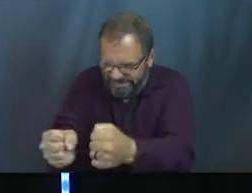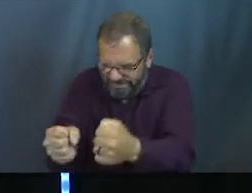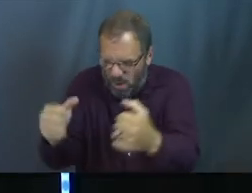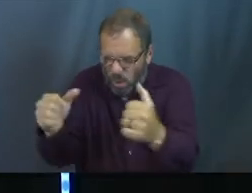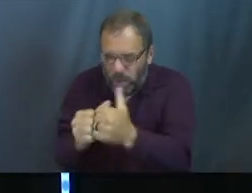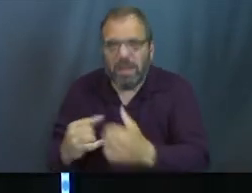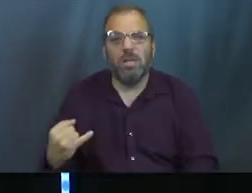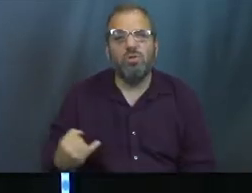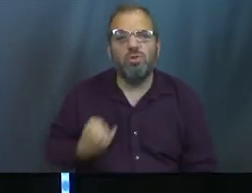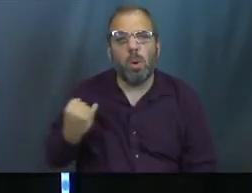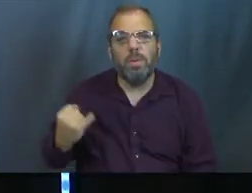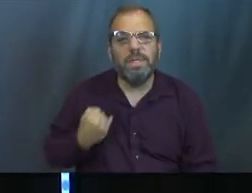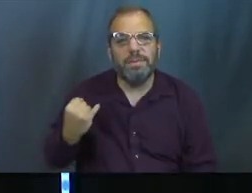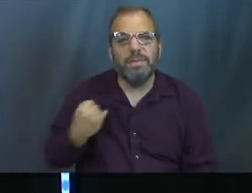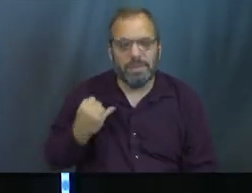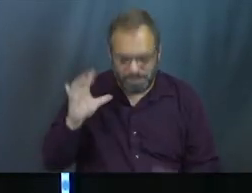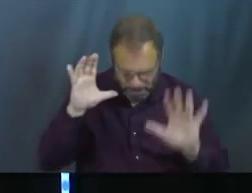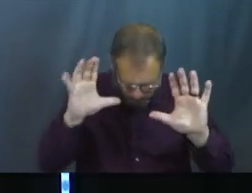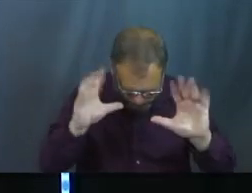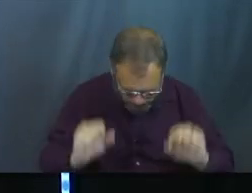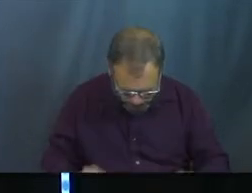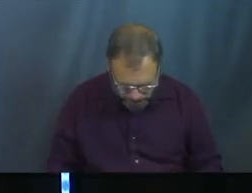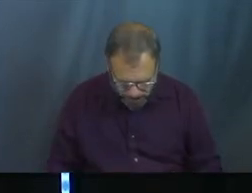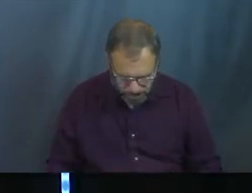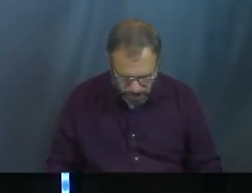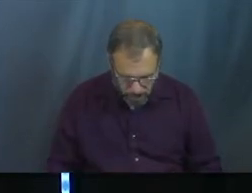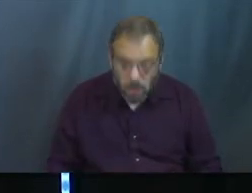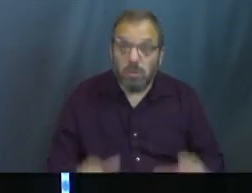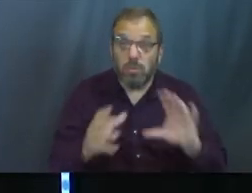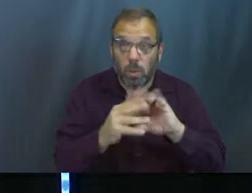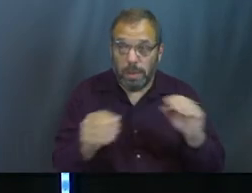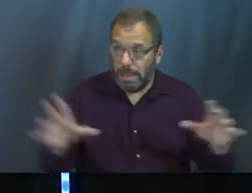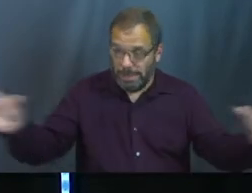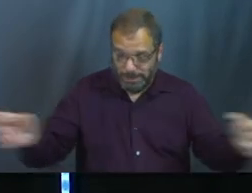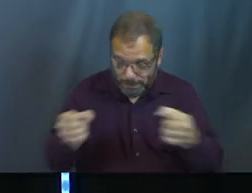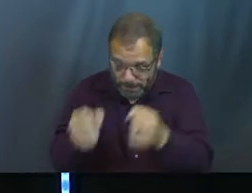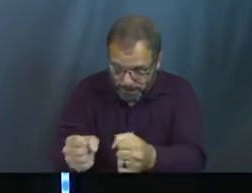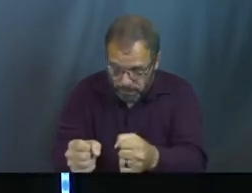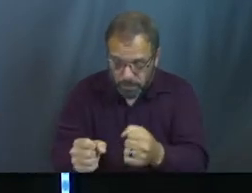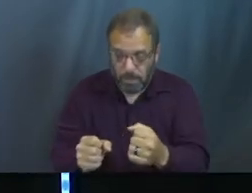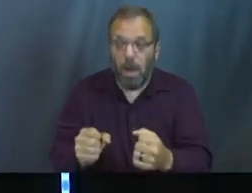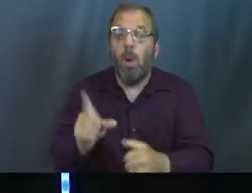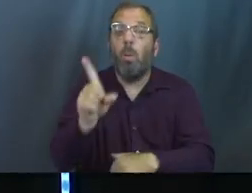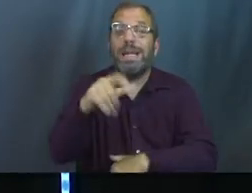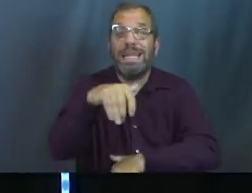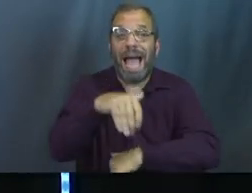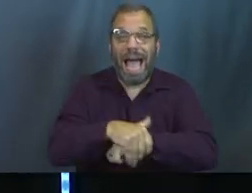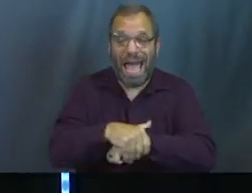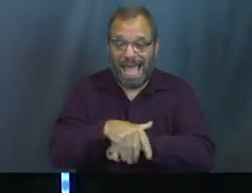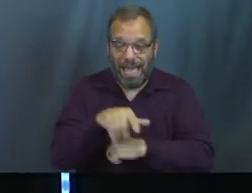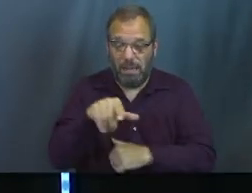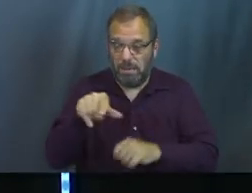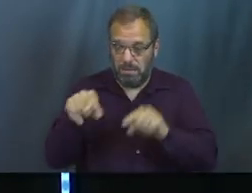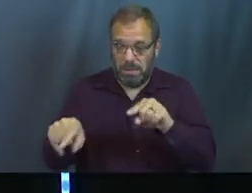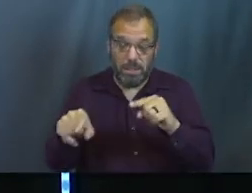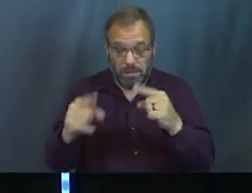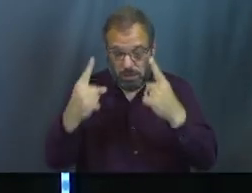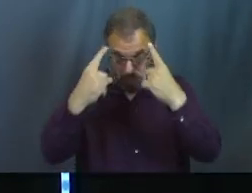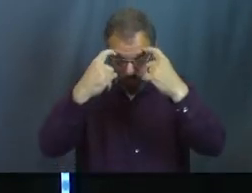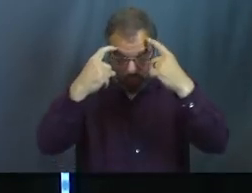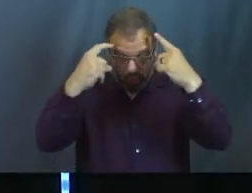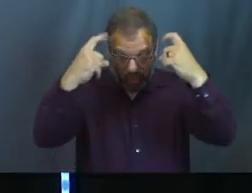with Joseph. So what happens is while they're there, one night they have these dreams.